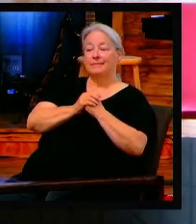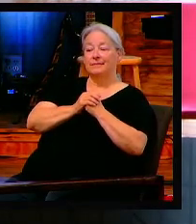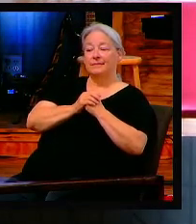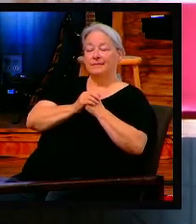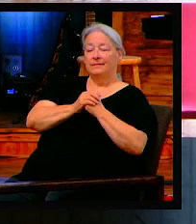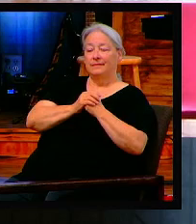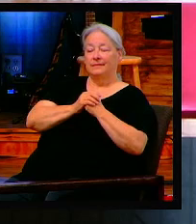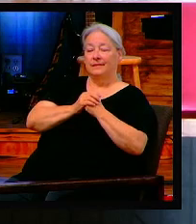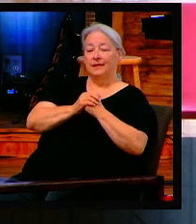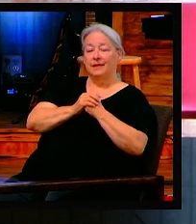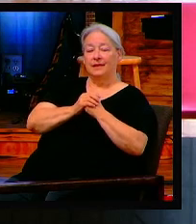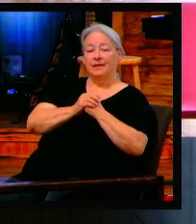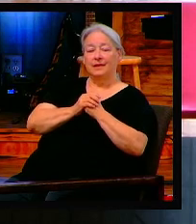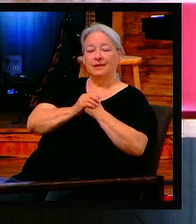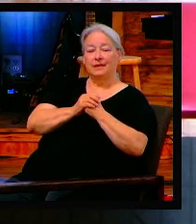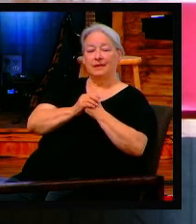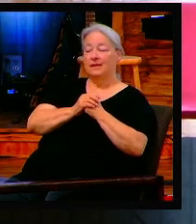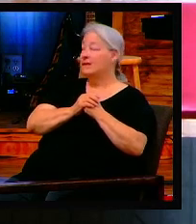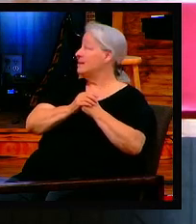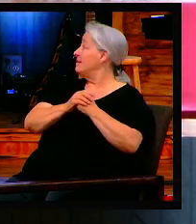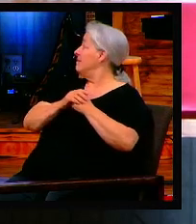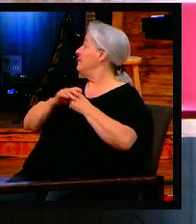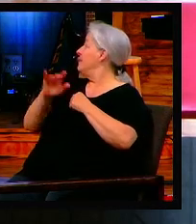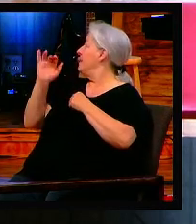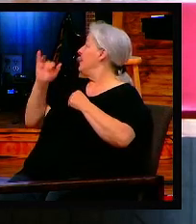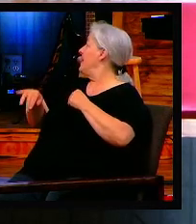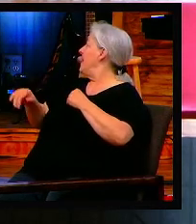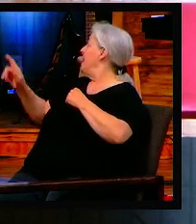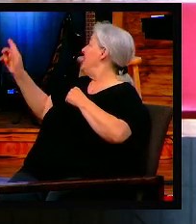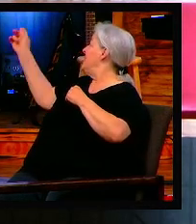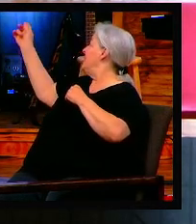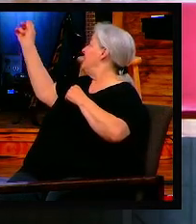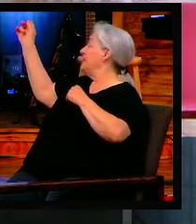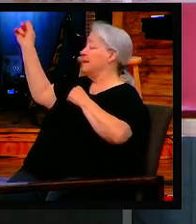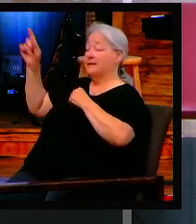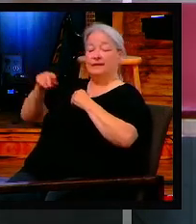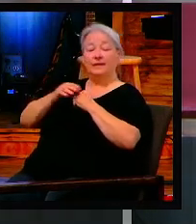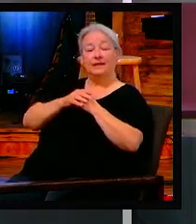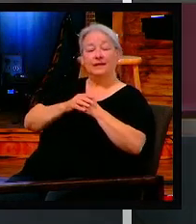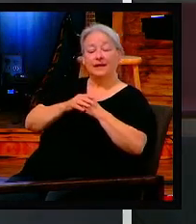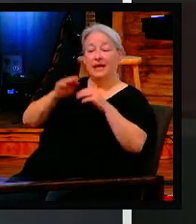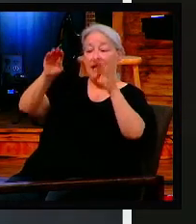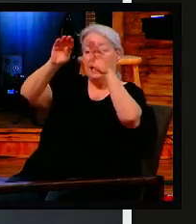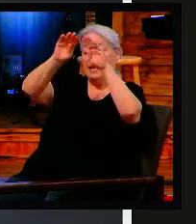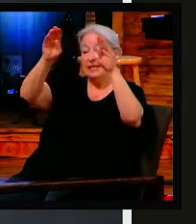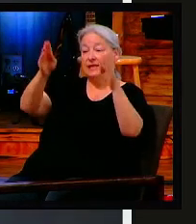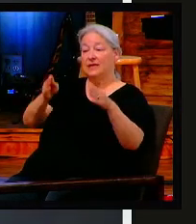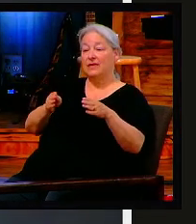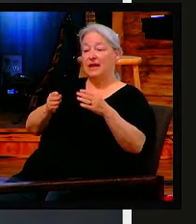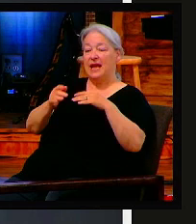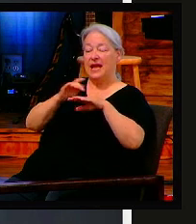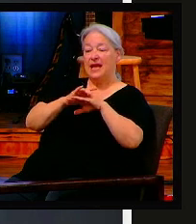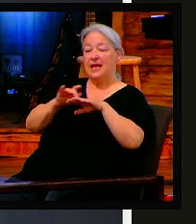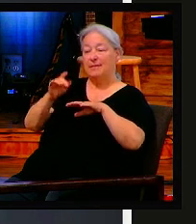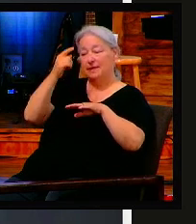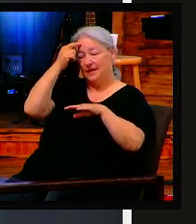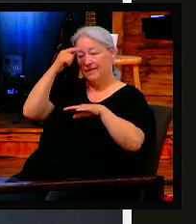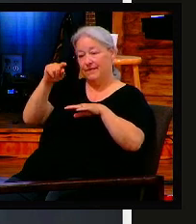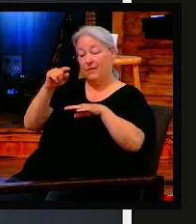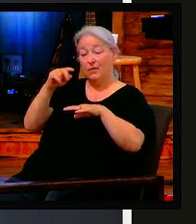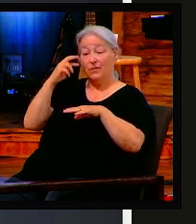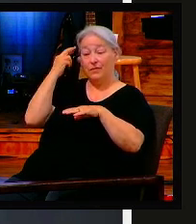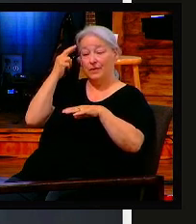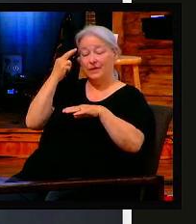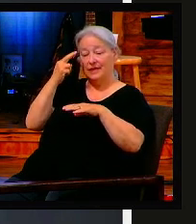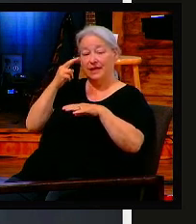That headstone is blank for a reason. I didn't realize it when they sent it to me, but I realized it once the Lord showed it to me.